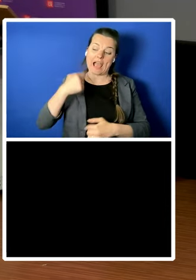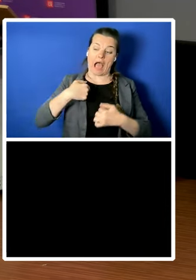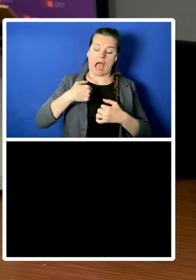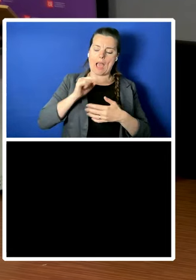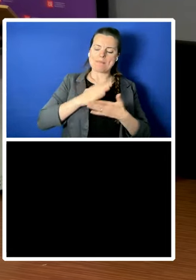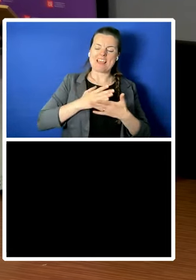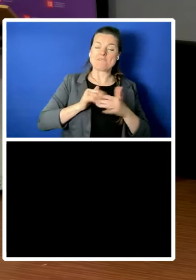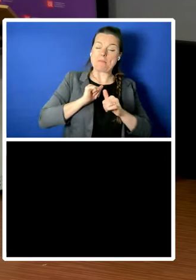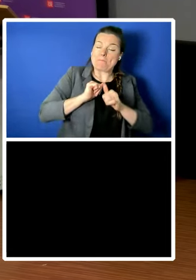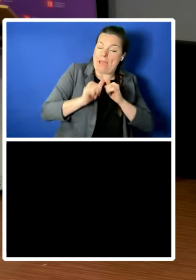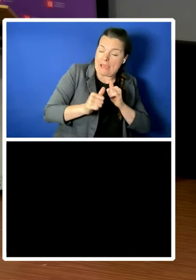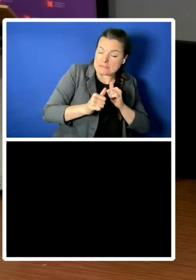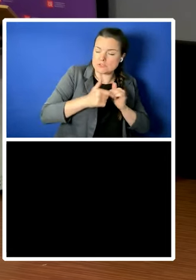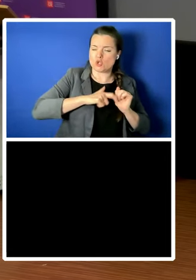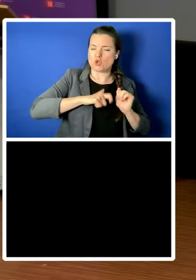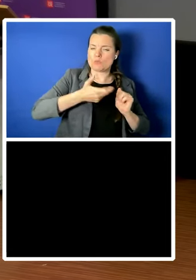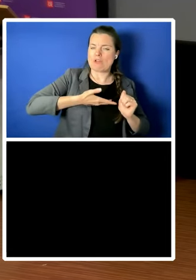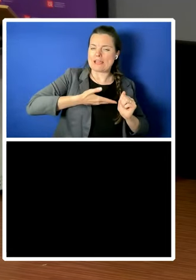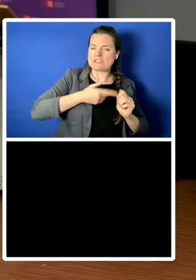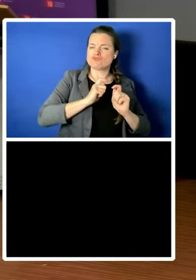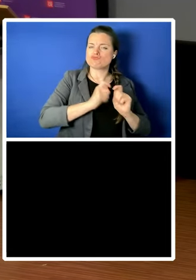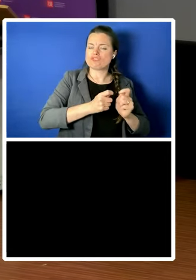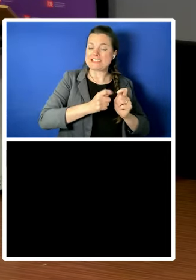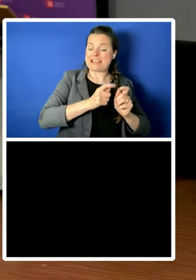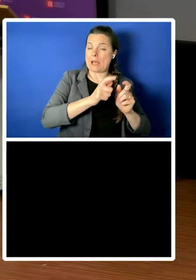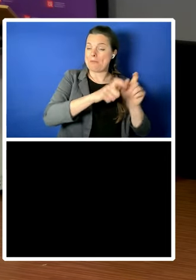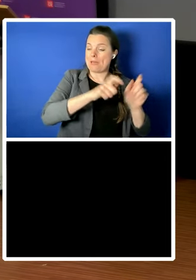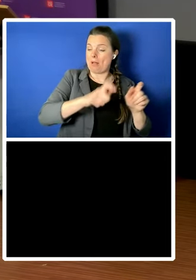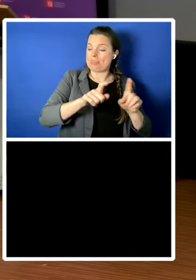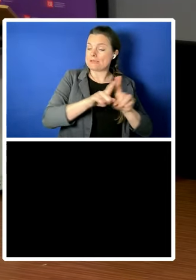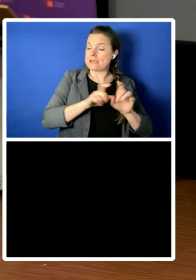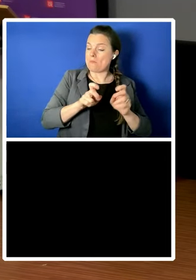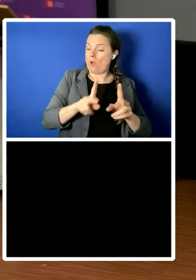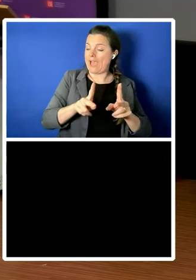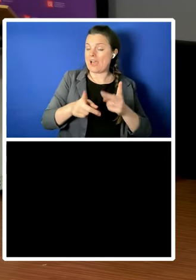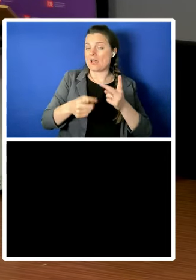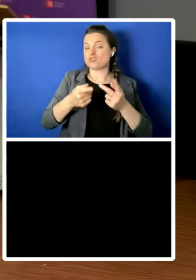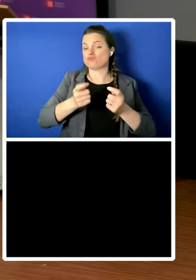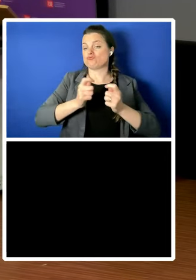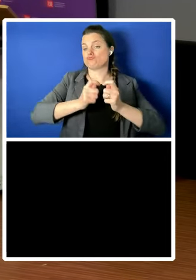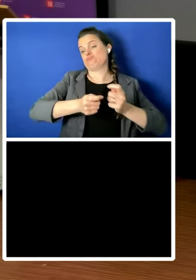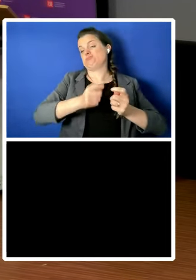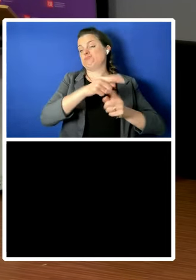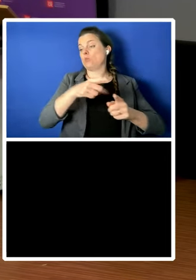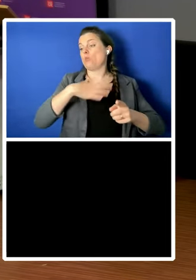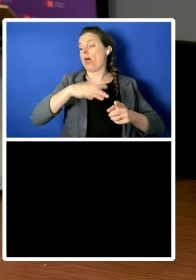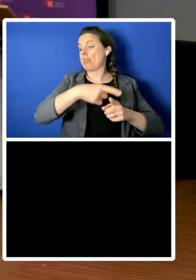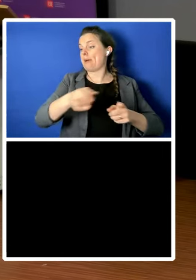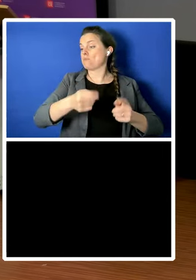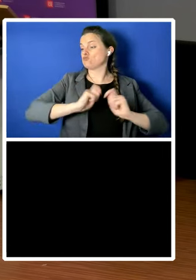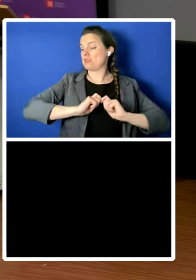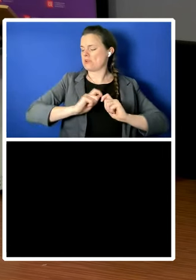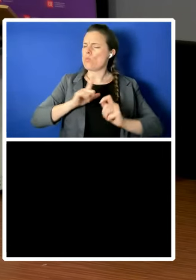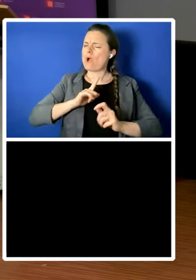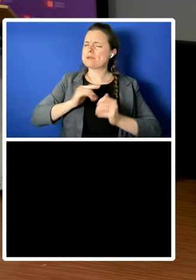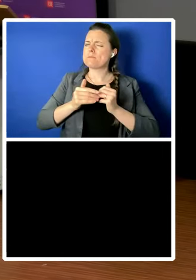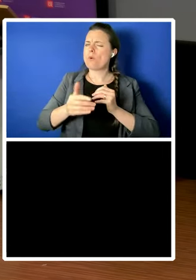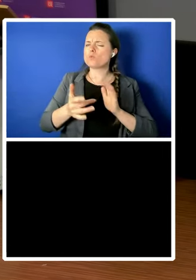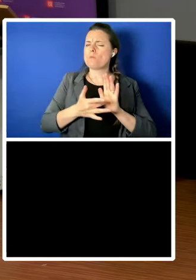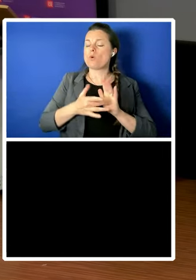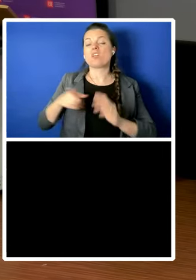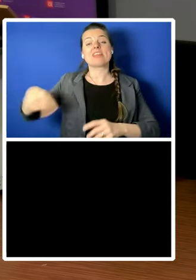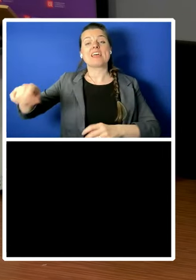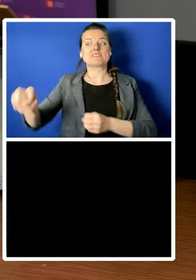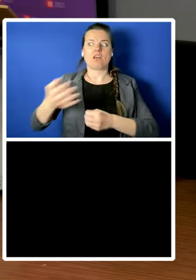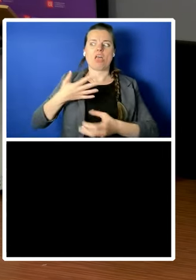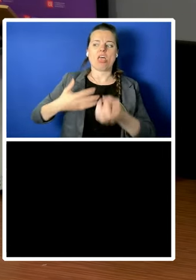like to be treated cause it shame what why is that the most important why is that more important than no slavery and no torture and free